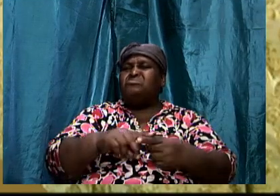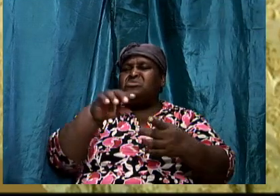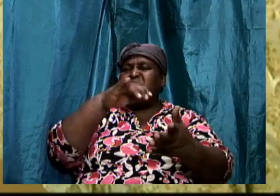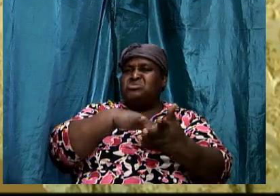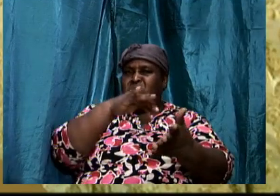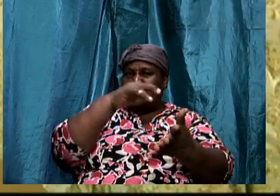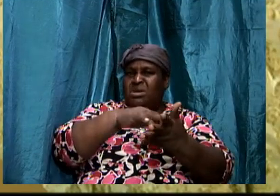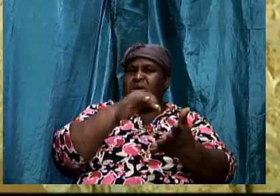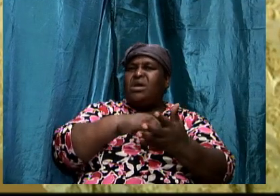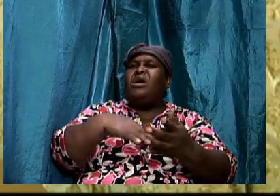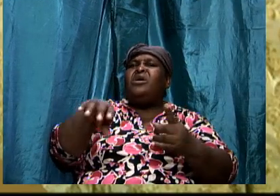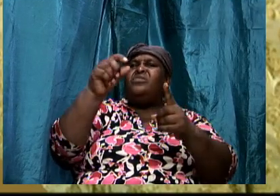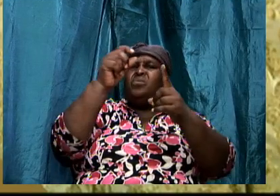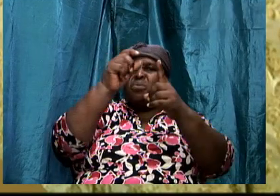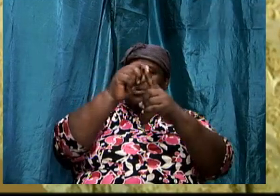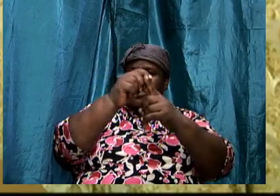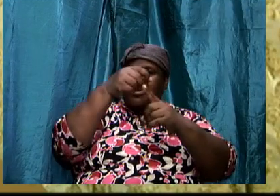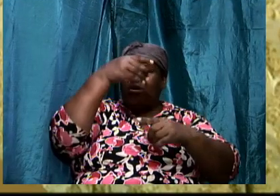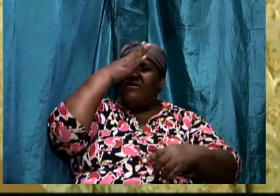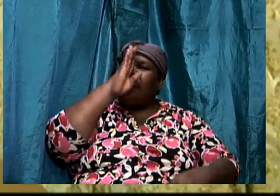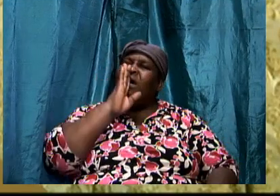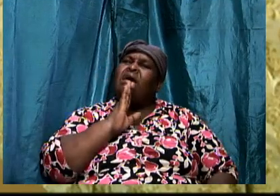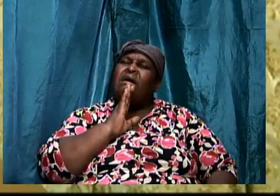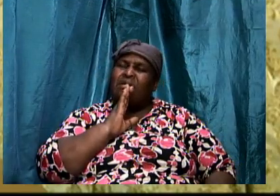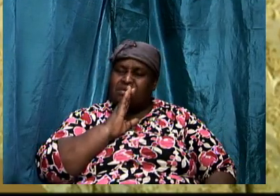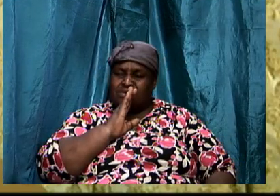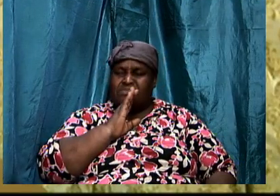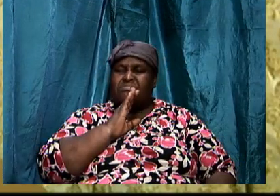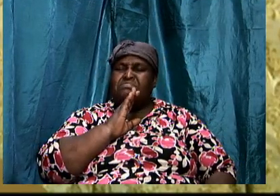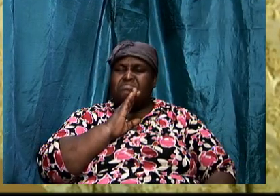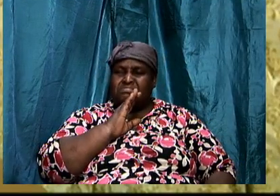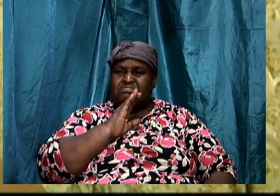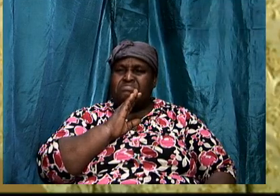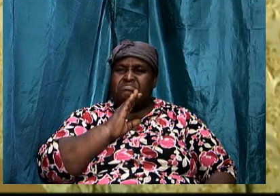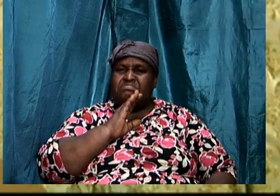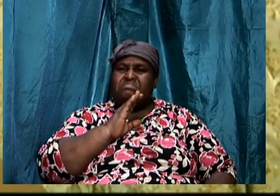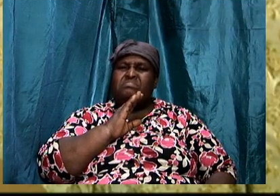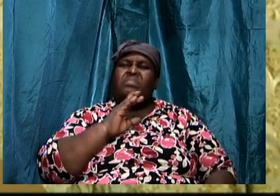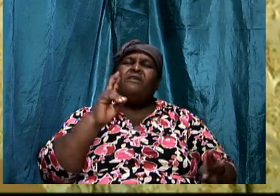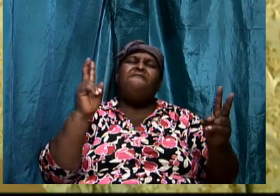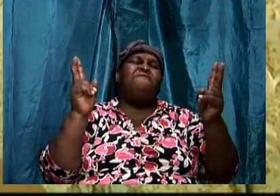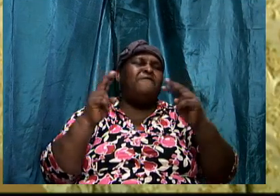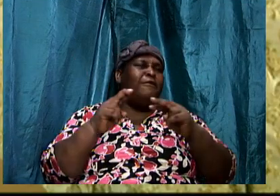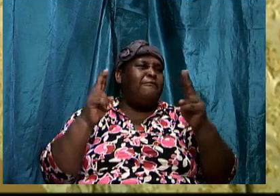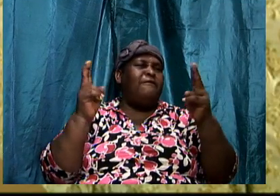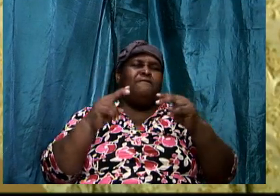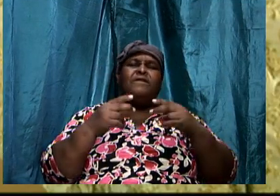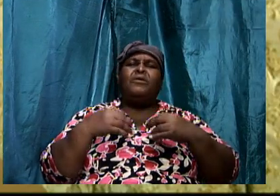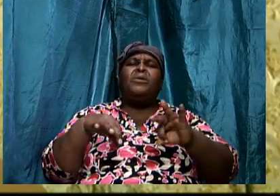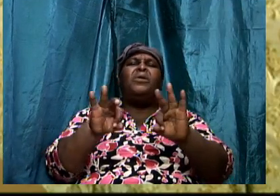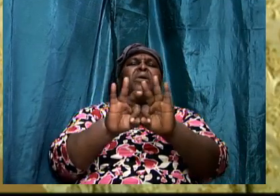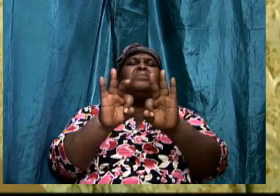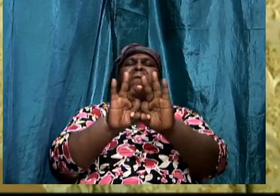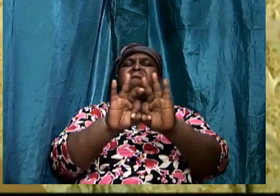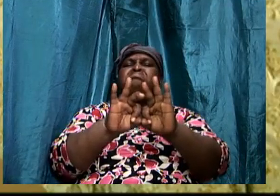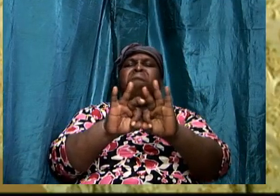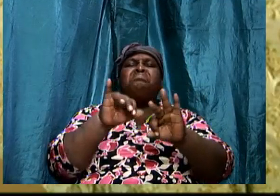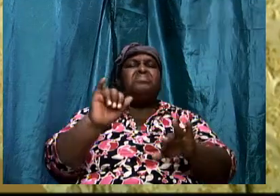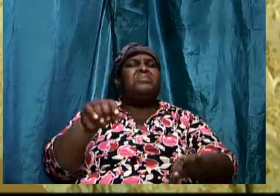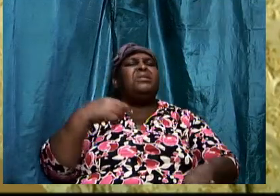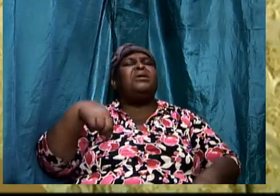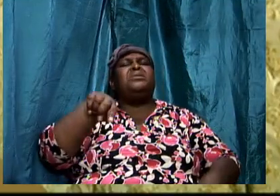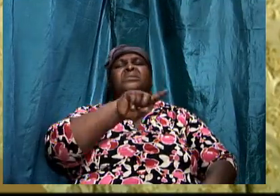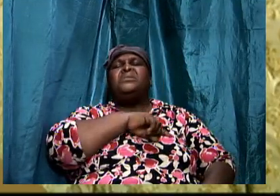but actually get into the Word of God. It is very, very important that we understand that